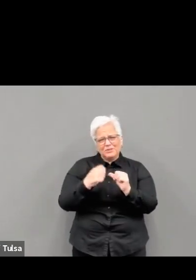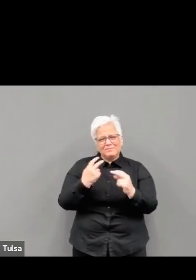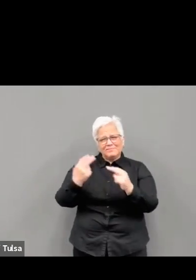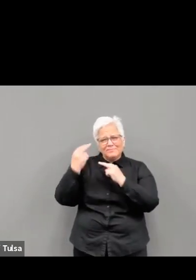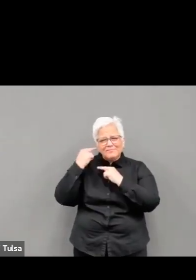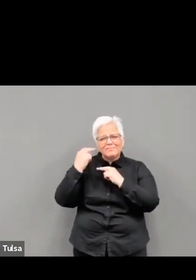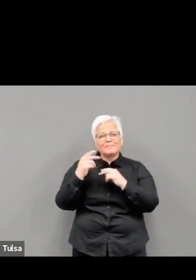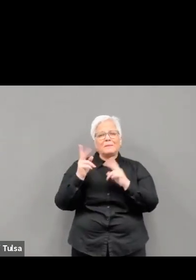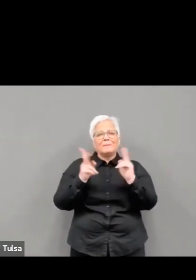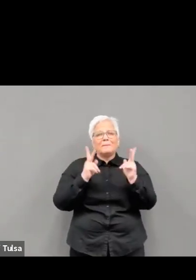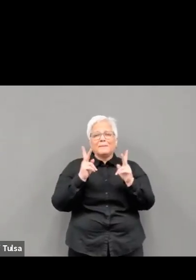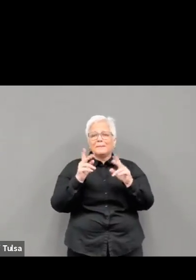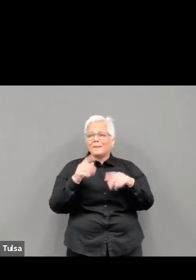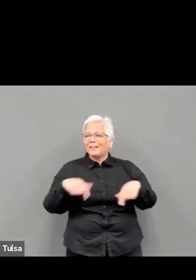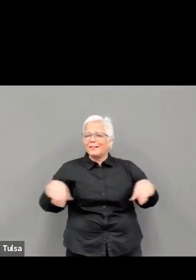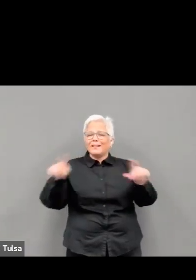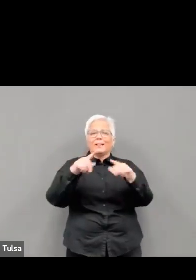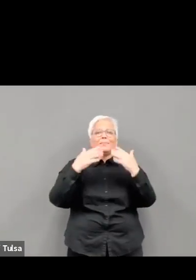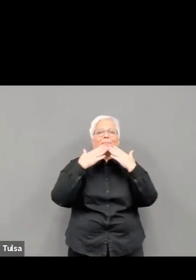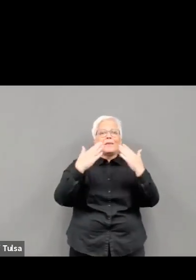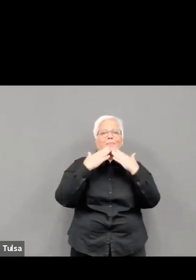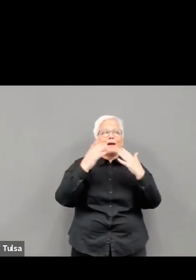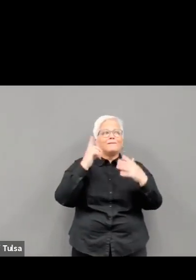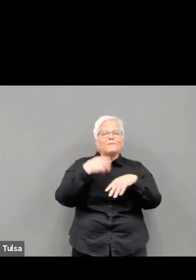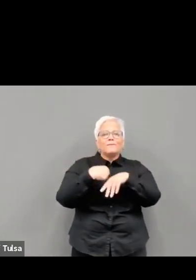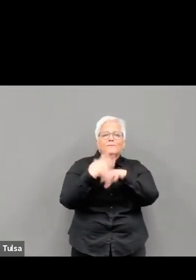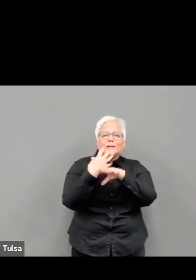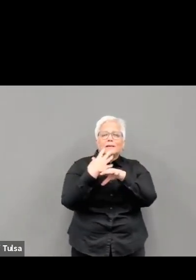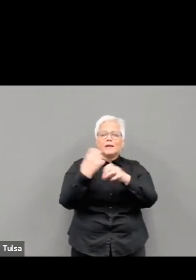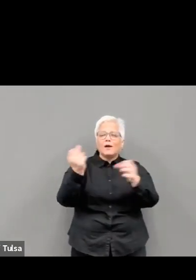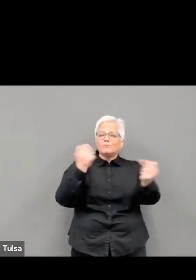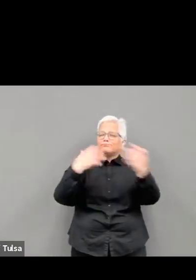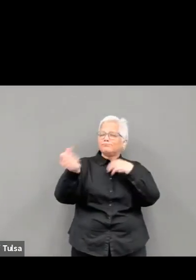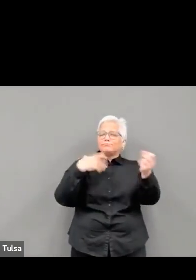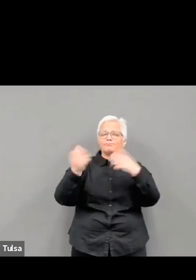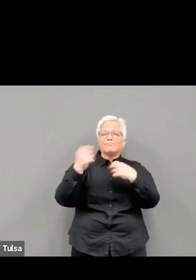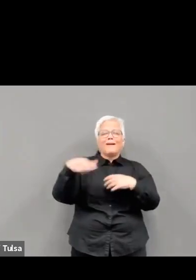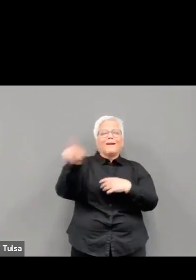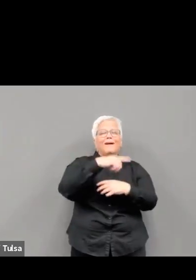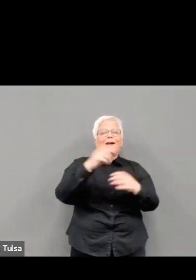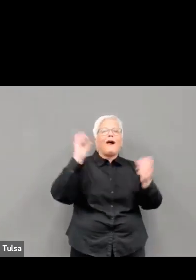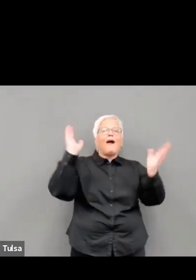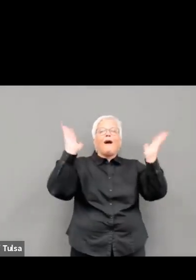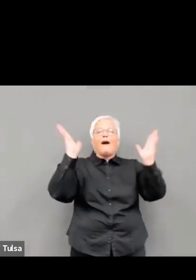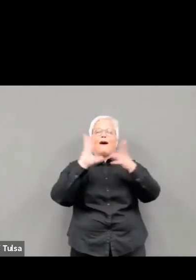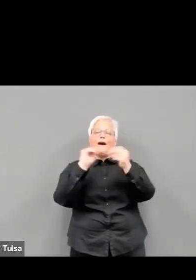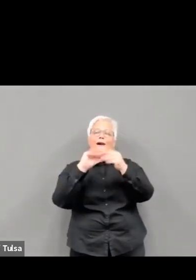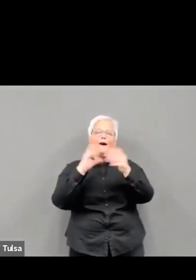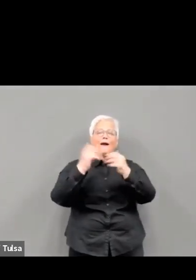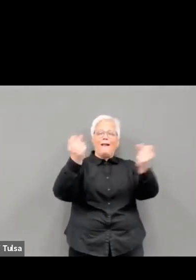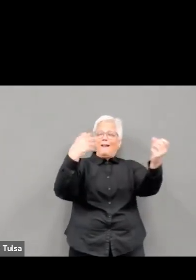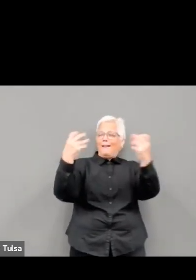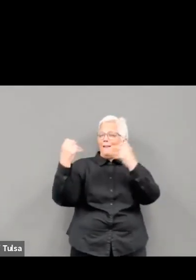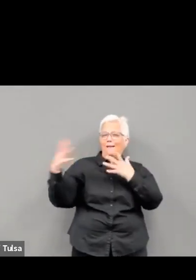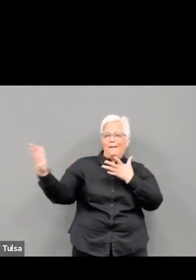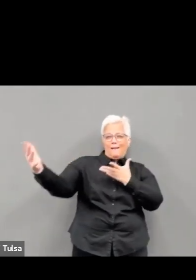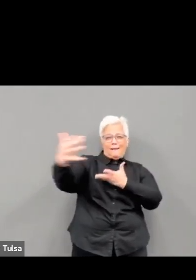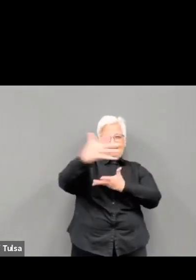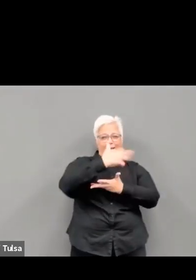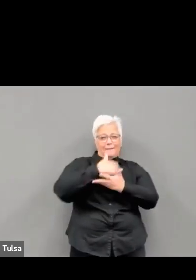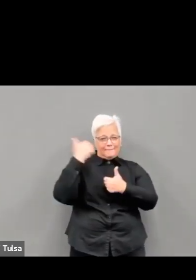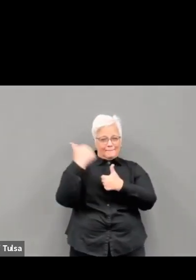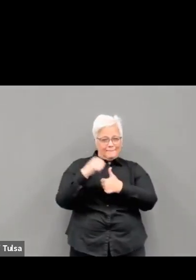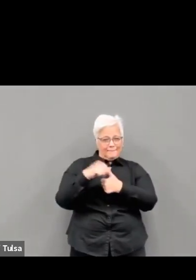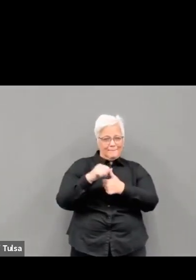today when this news conference concludes at cityoftulsa.org slash Tulsa thanks